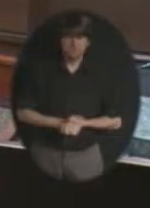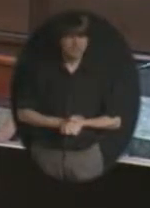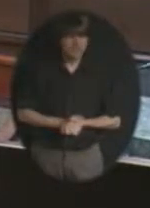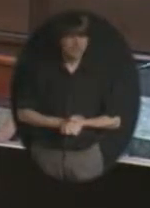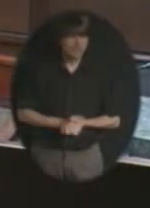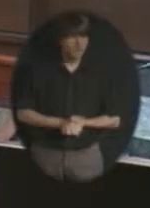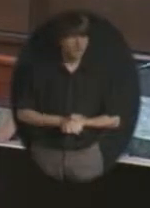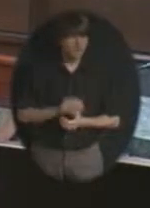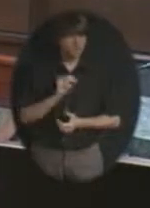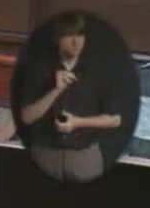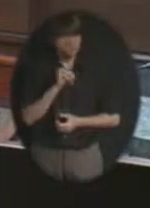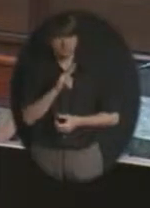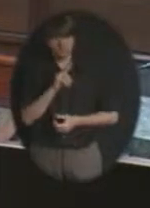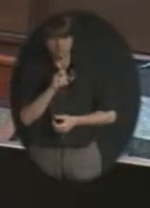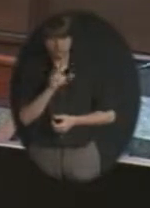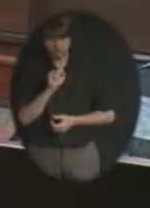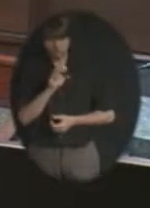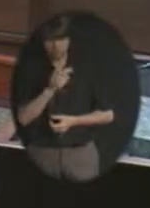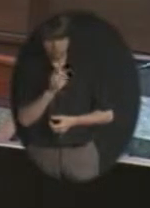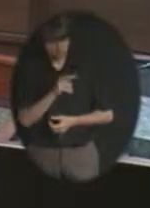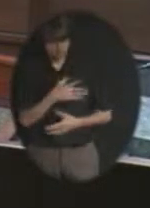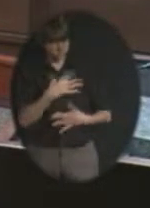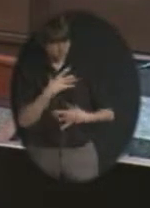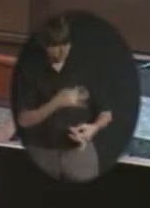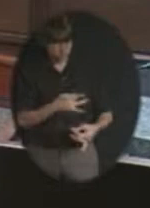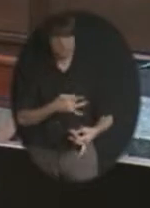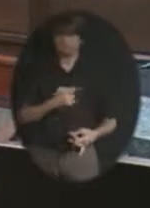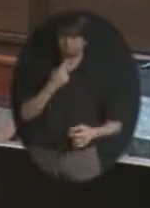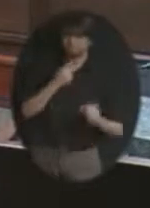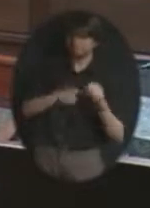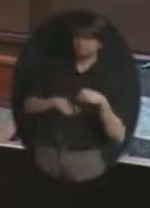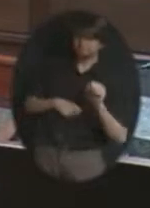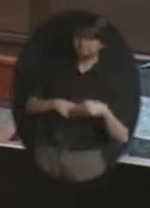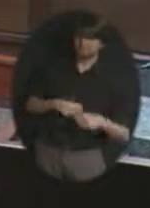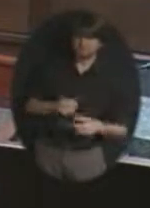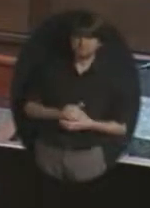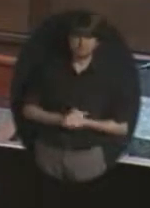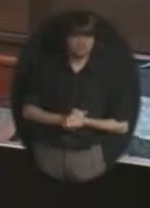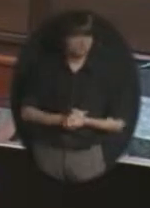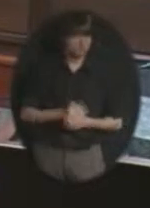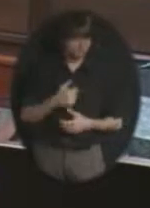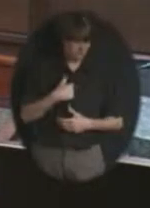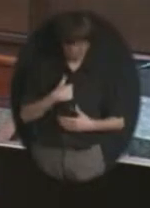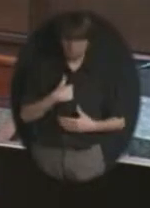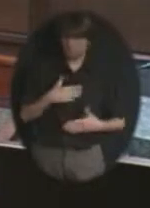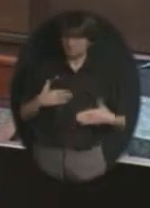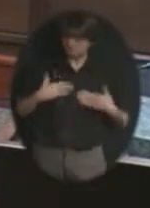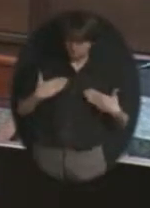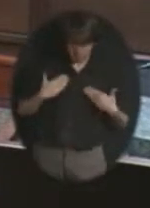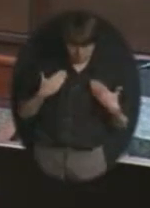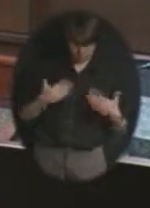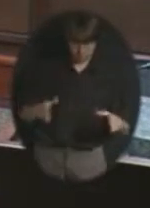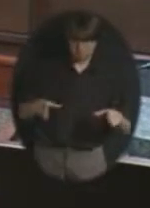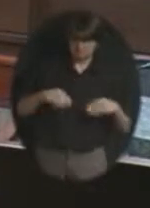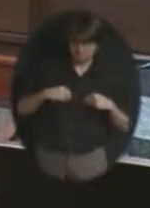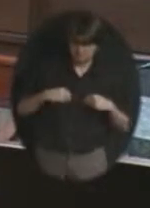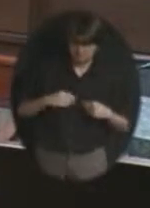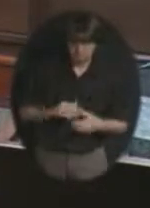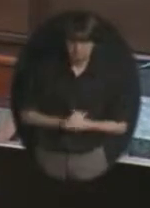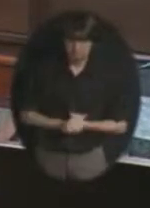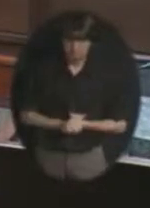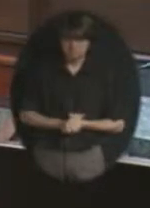I know Mr. Scheer has expressed an interest. Yes. I would be happy to step up for that. Anyone else?